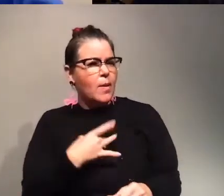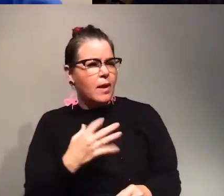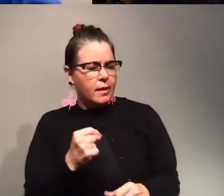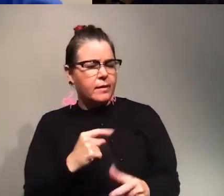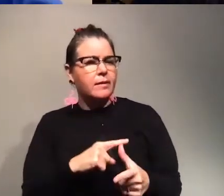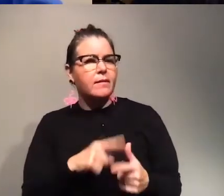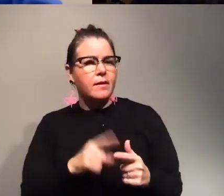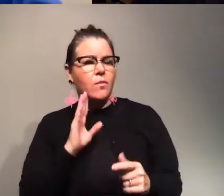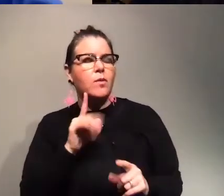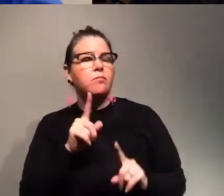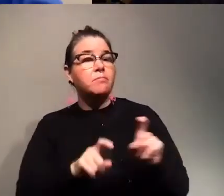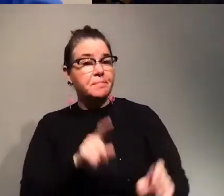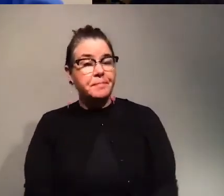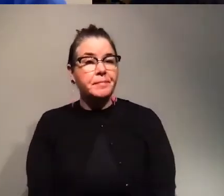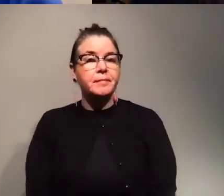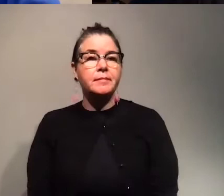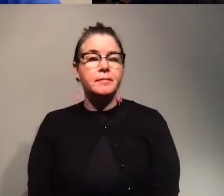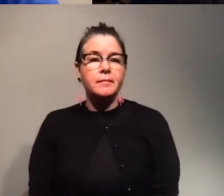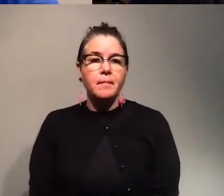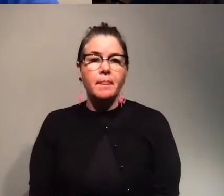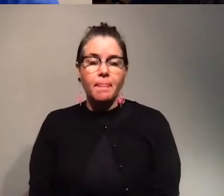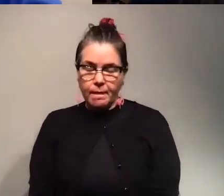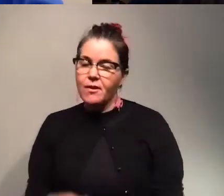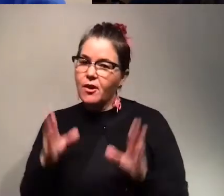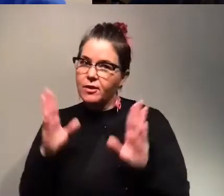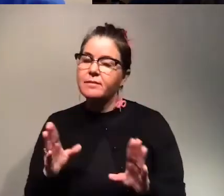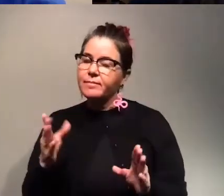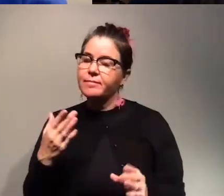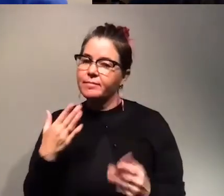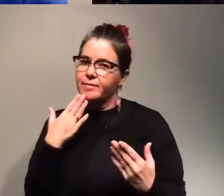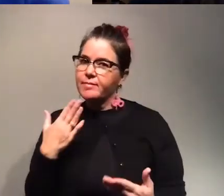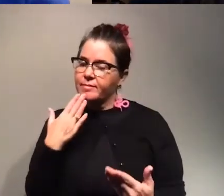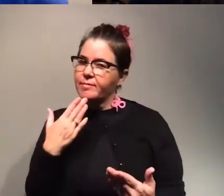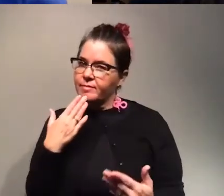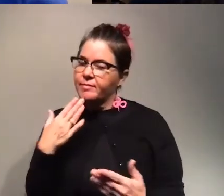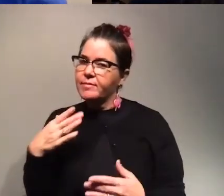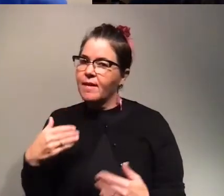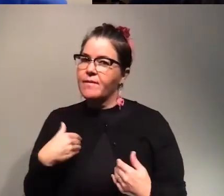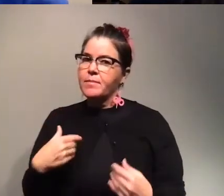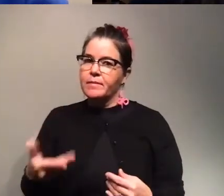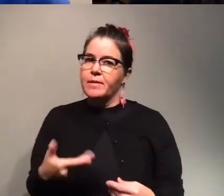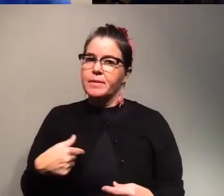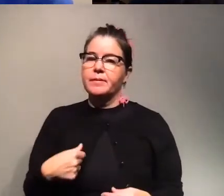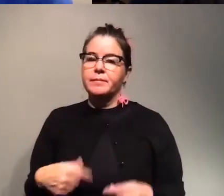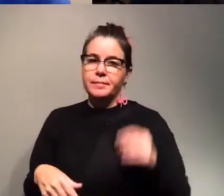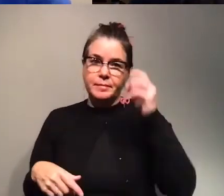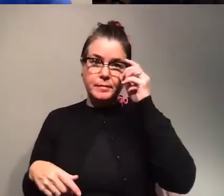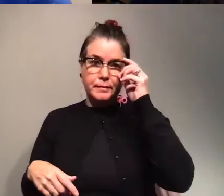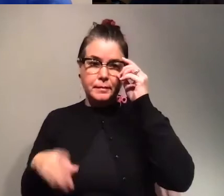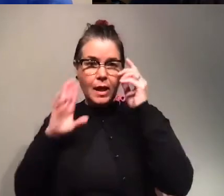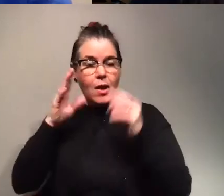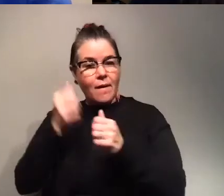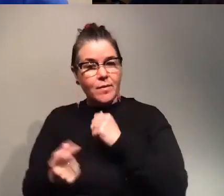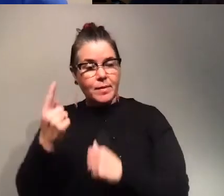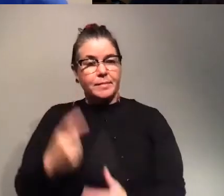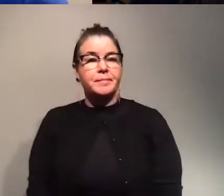we'll get into questions. Awesome, well thank you very much for having me and thank you for the introduction, Sarah. So hello everyone.